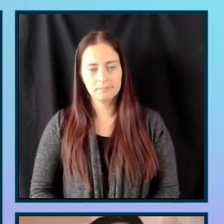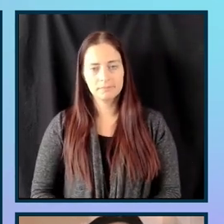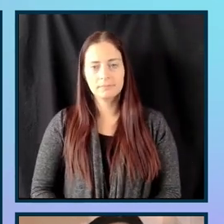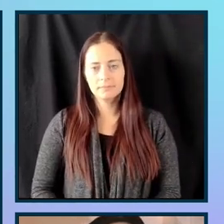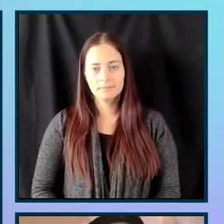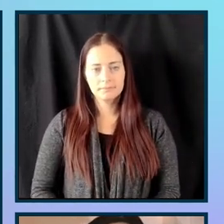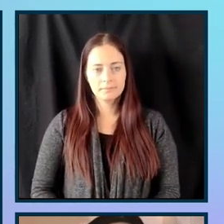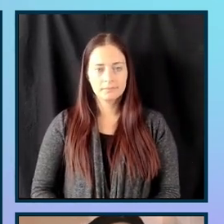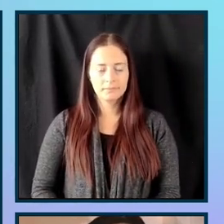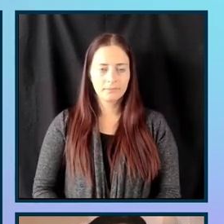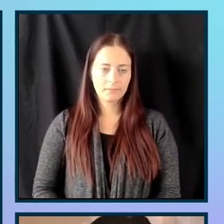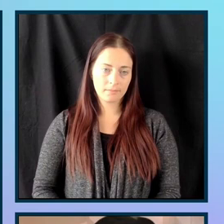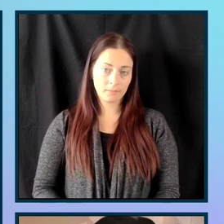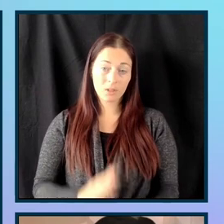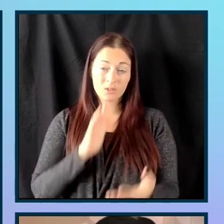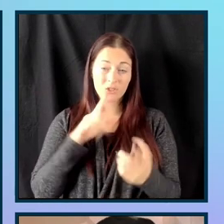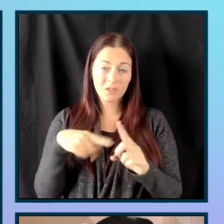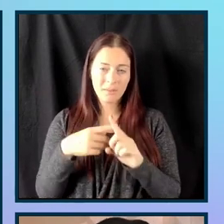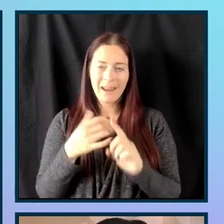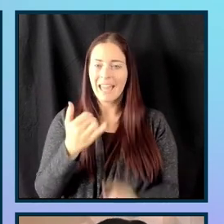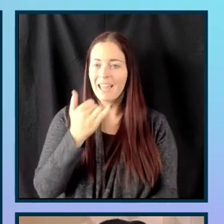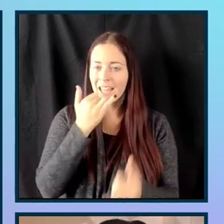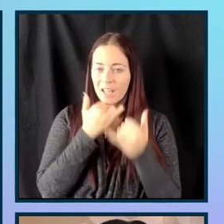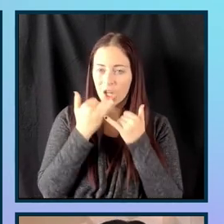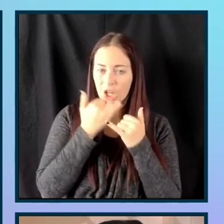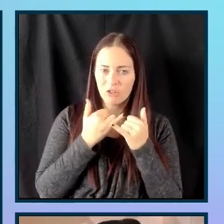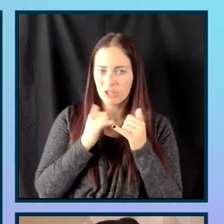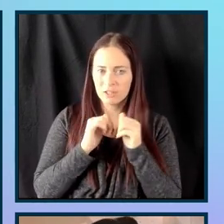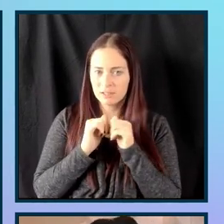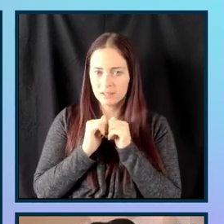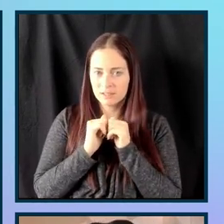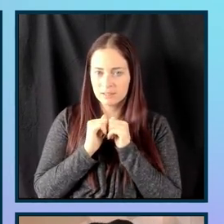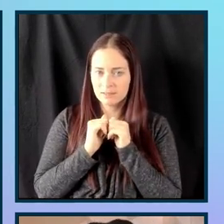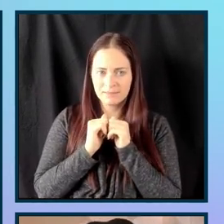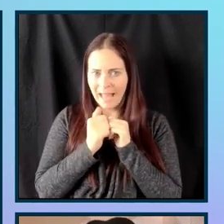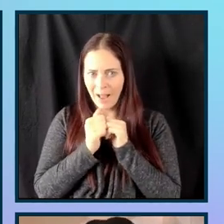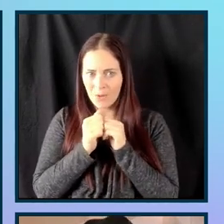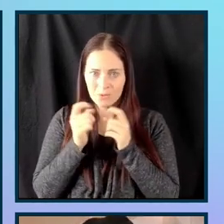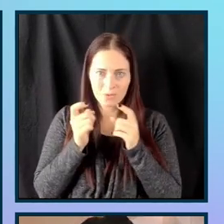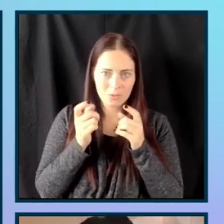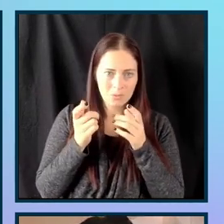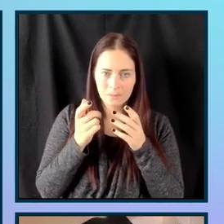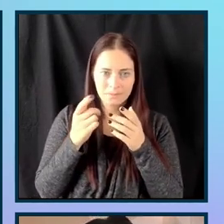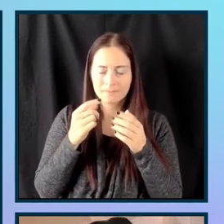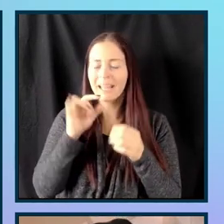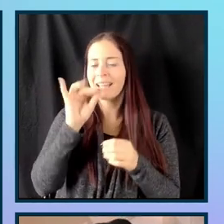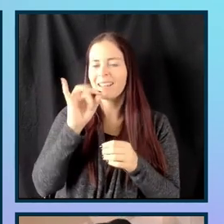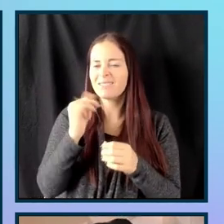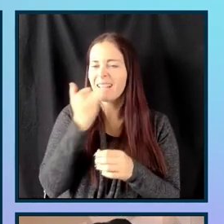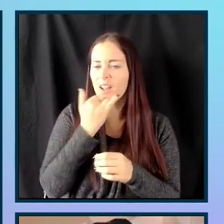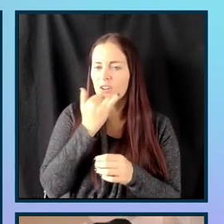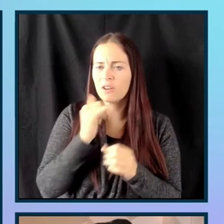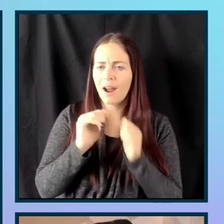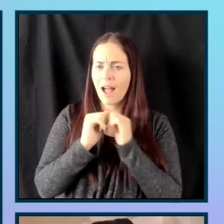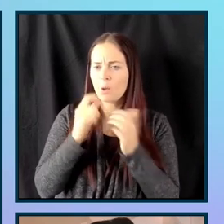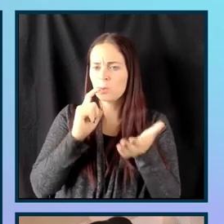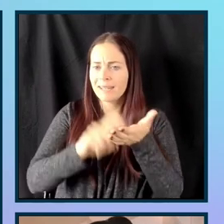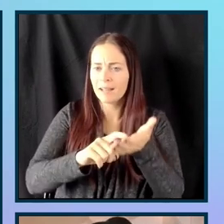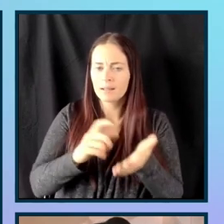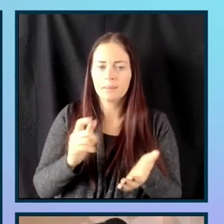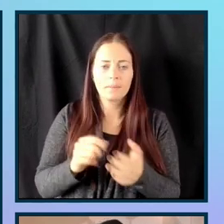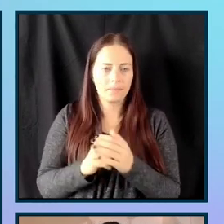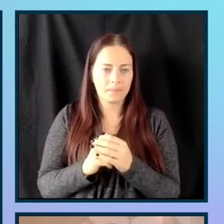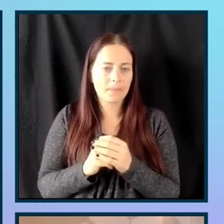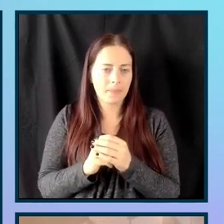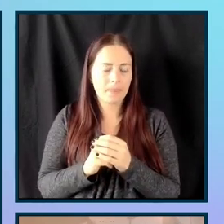So, let's talk a little bit about error handling. We want to make sure that, again, you're providing descriptive error messages when an error is detected. For long